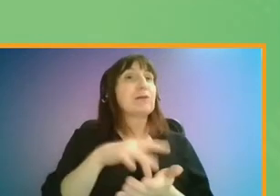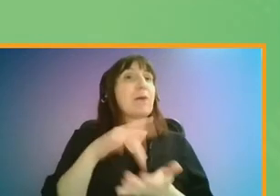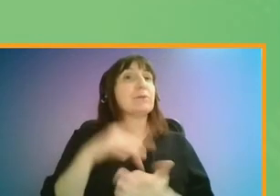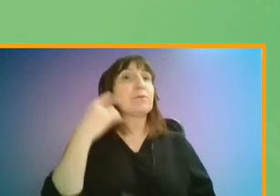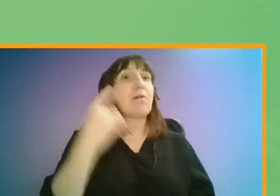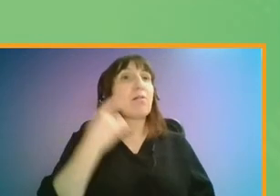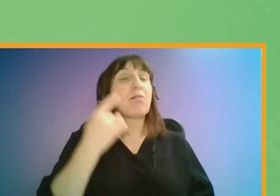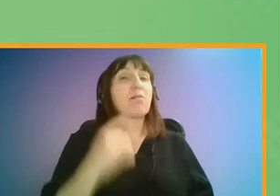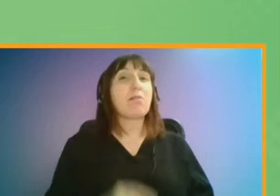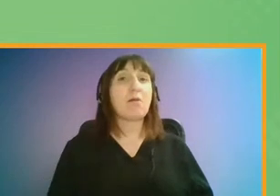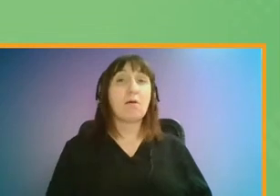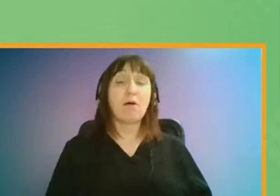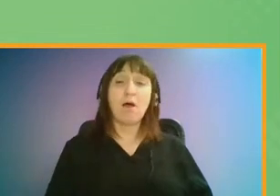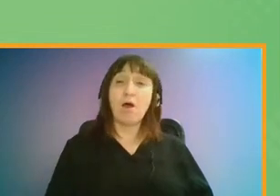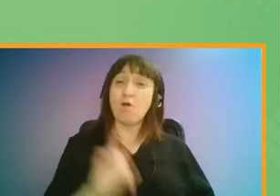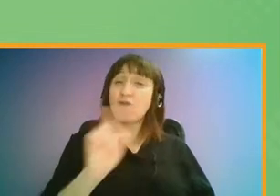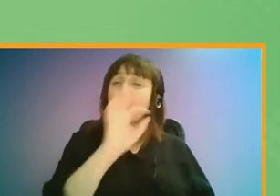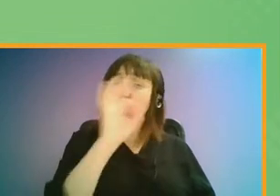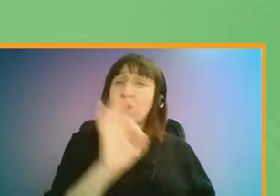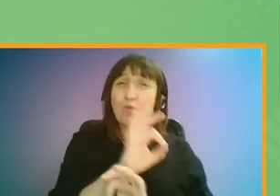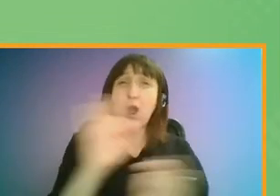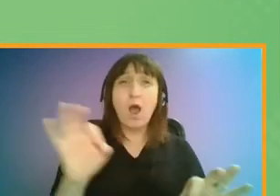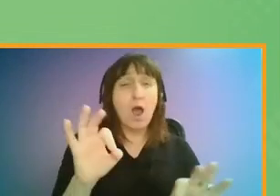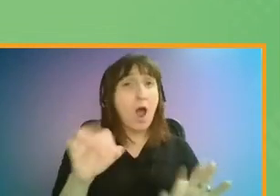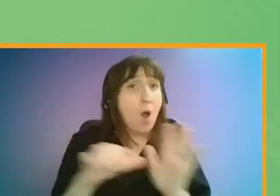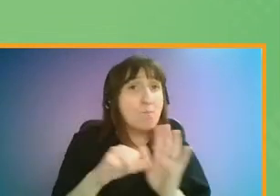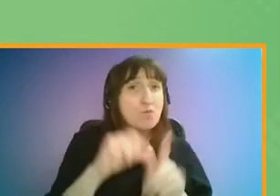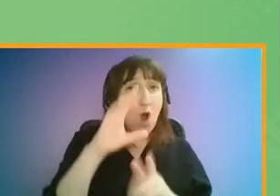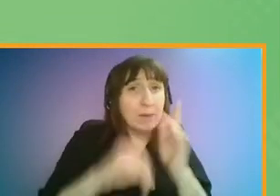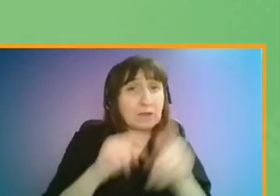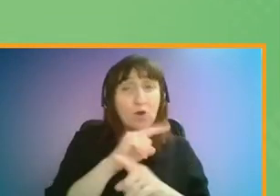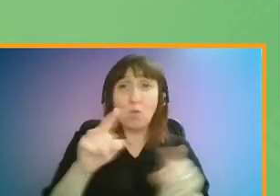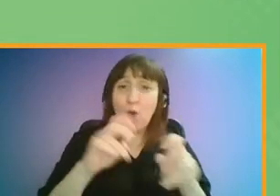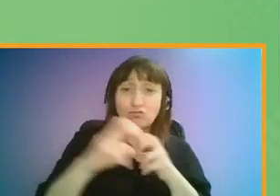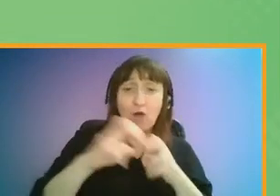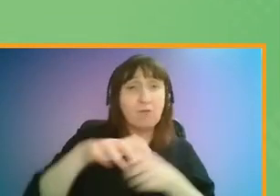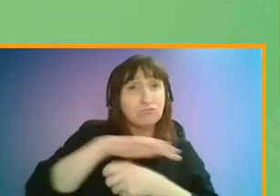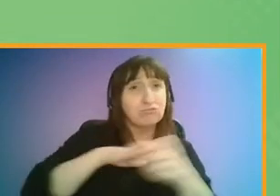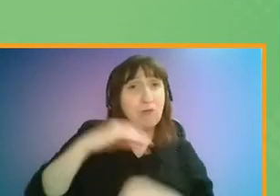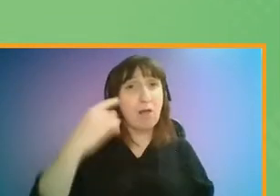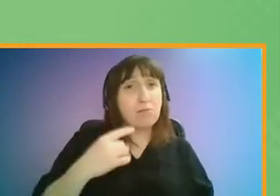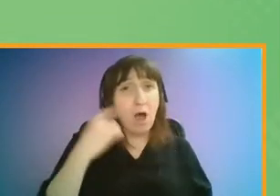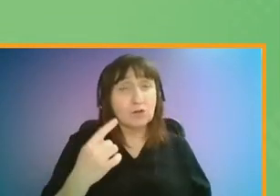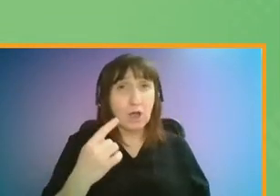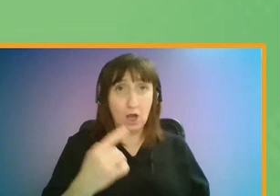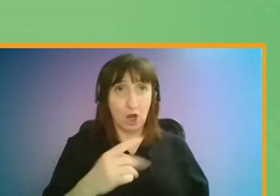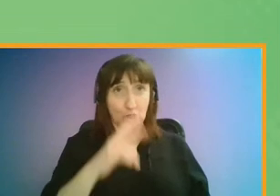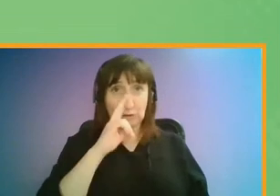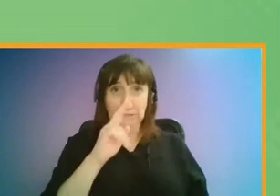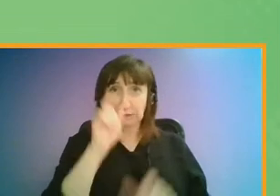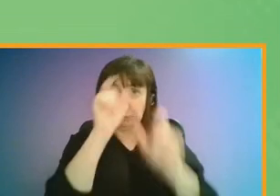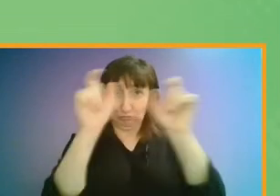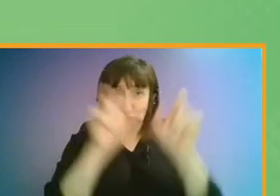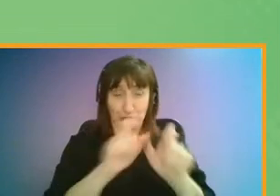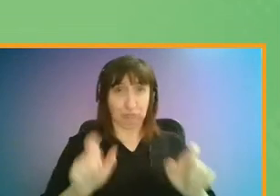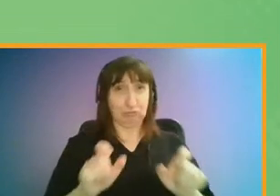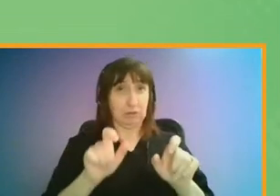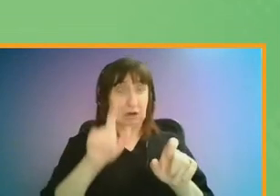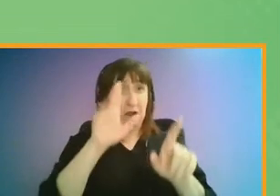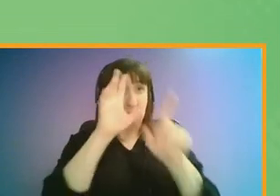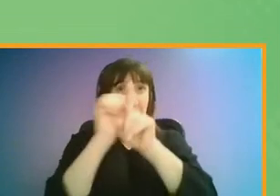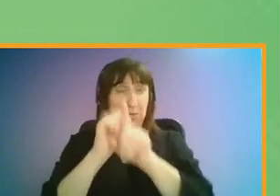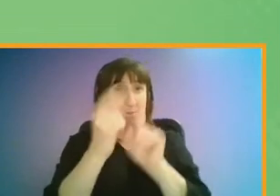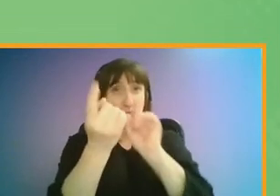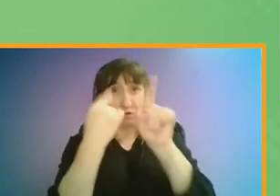The first question we asked was about any problems experienced when travelling in London. As you can see from the word cloud, there are a wide variety of